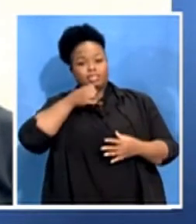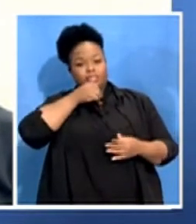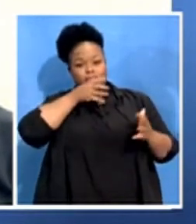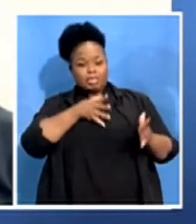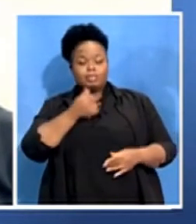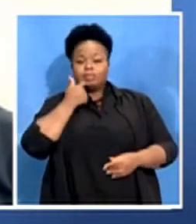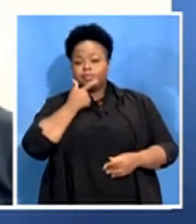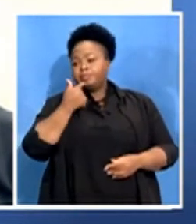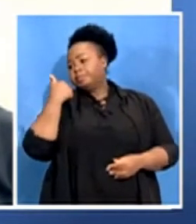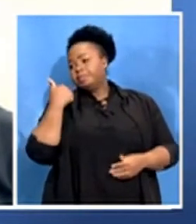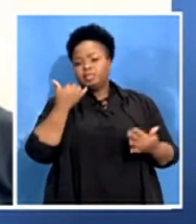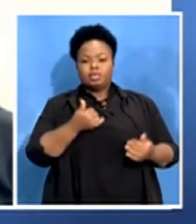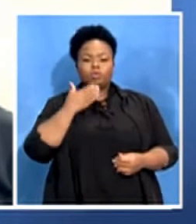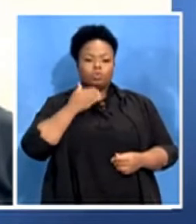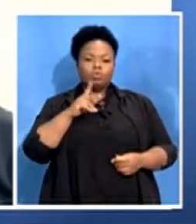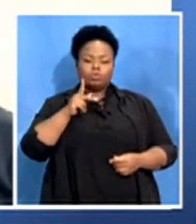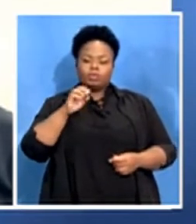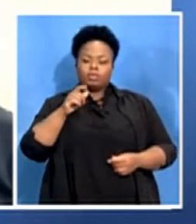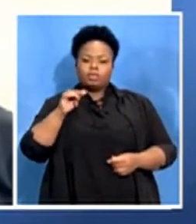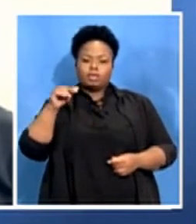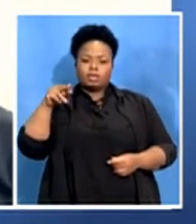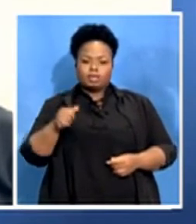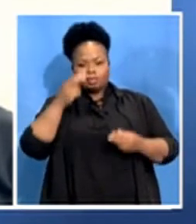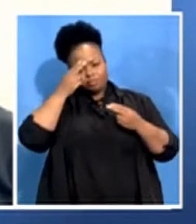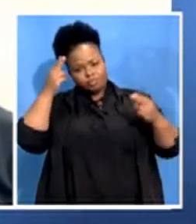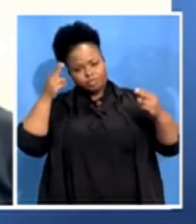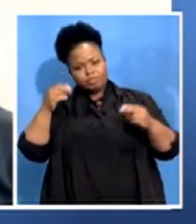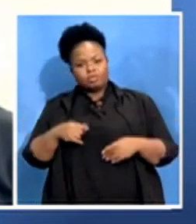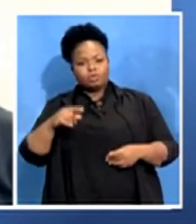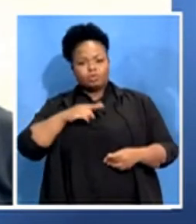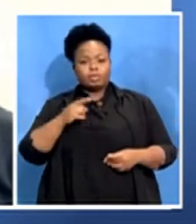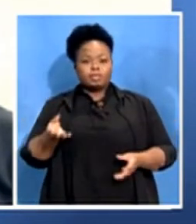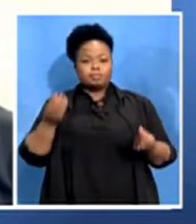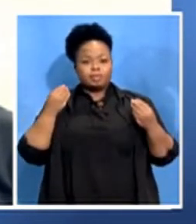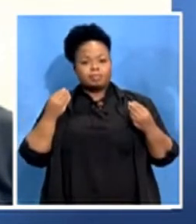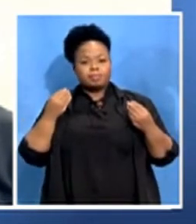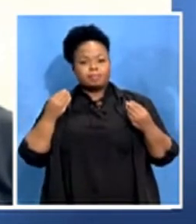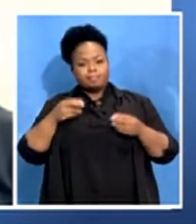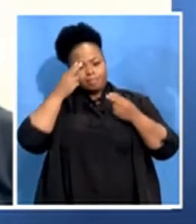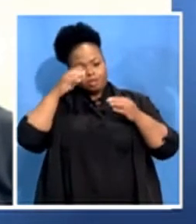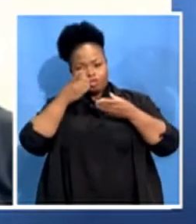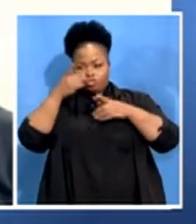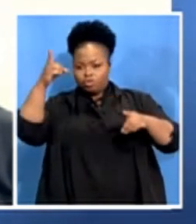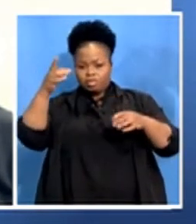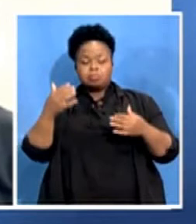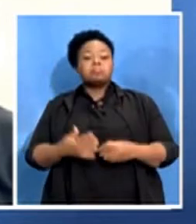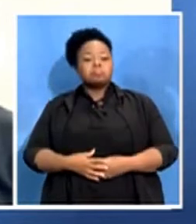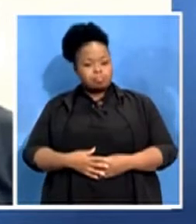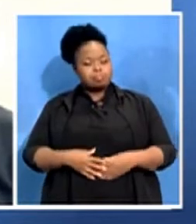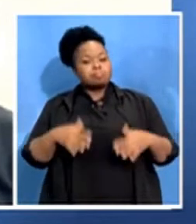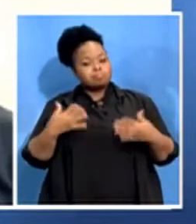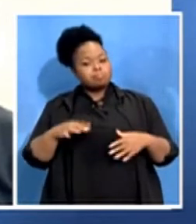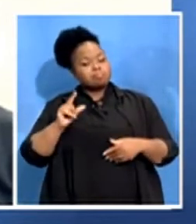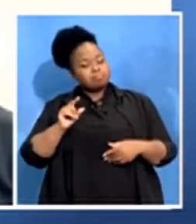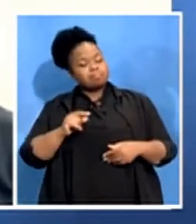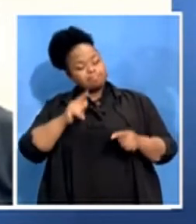uh was honored by being given uh an honorary degree. So um recognition is is we're